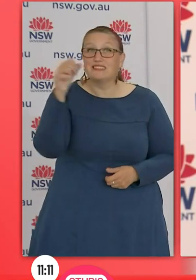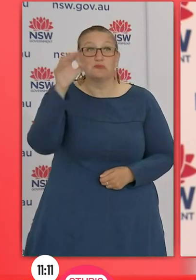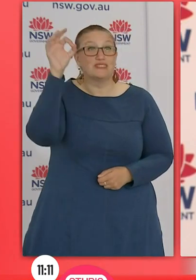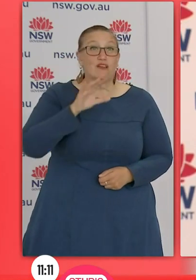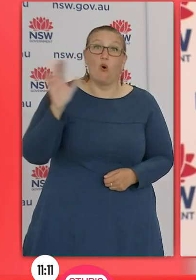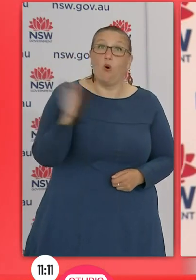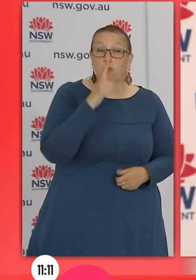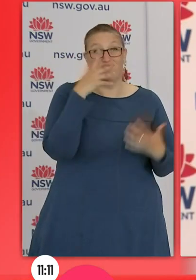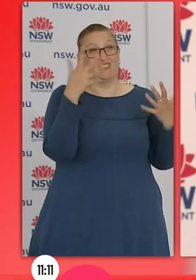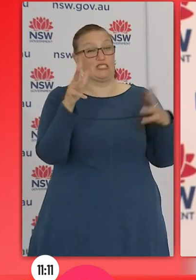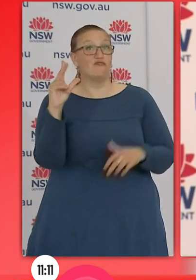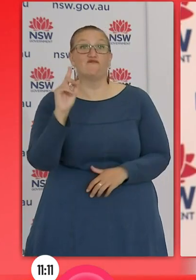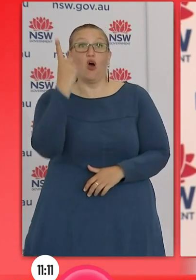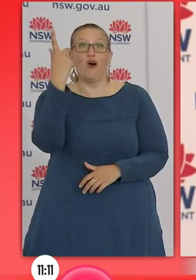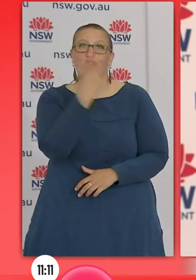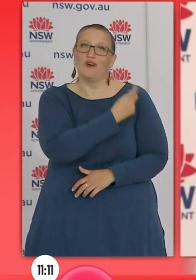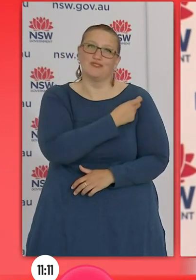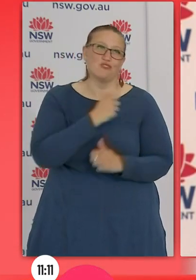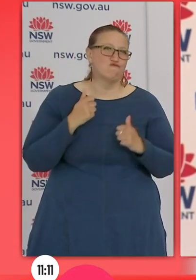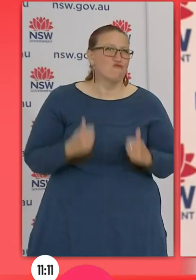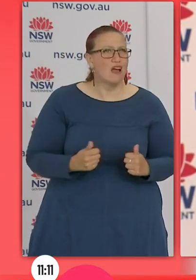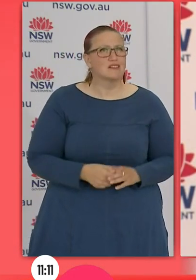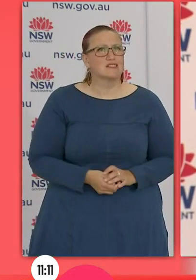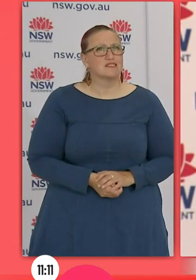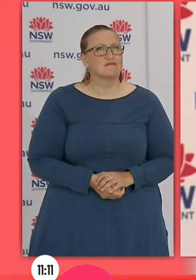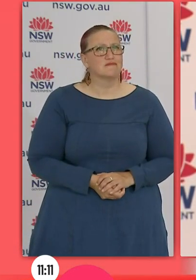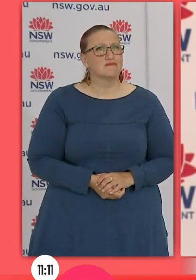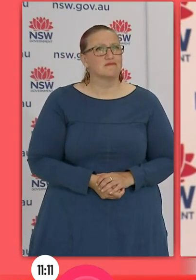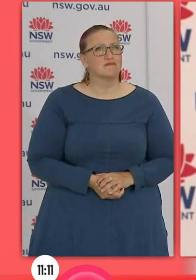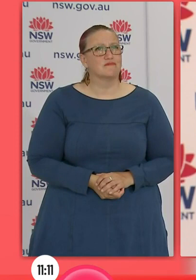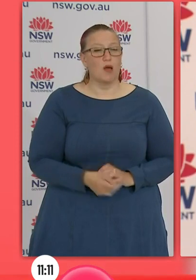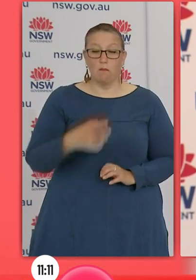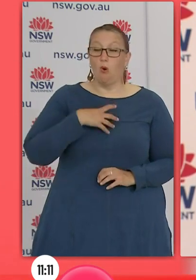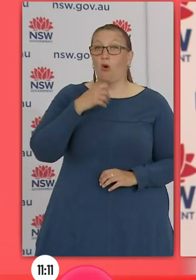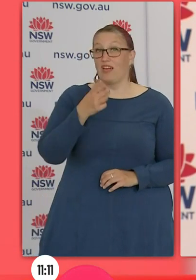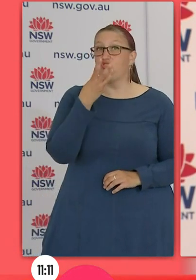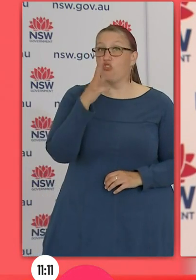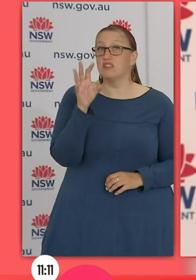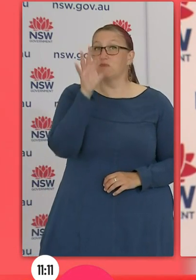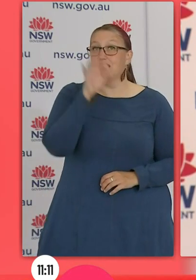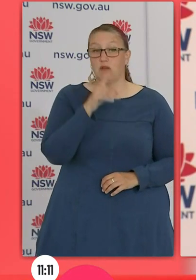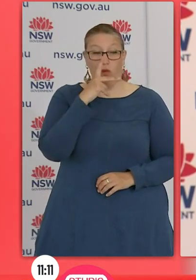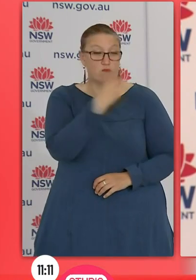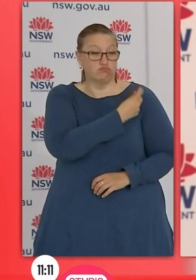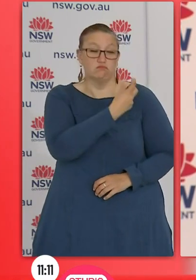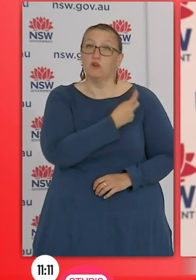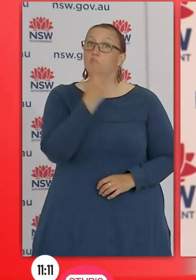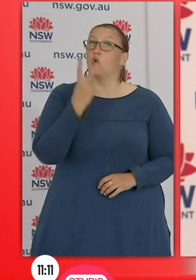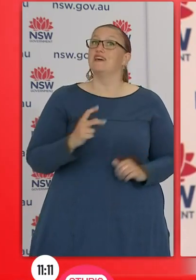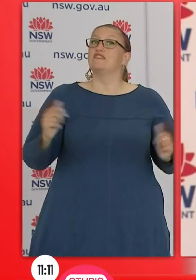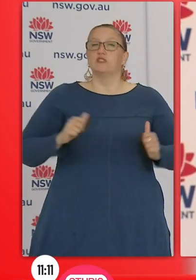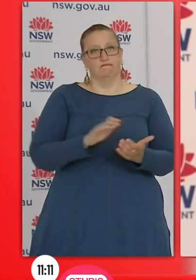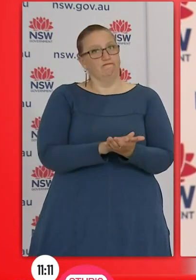having the first dose and more than 30 percent having both doses together.